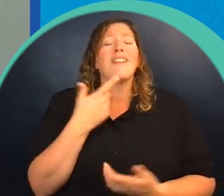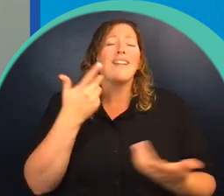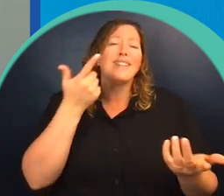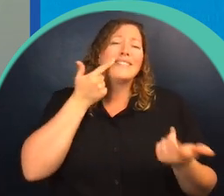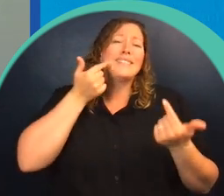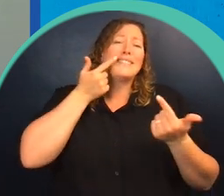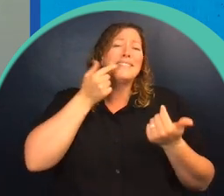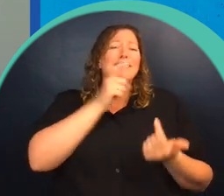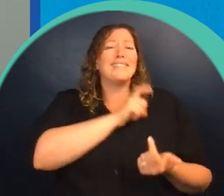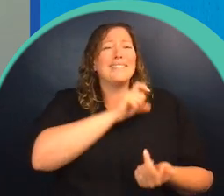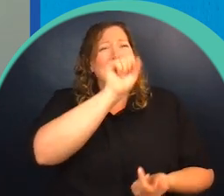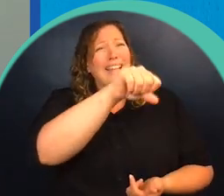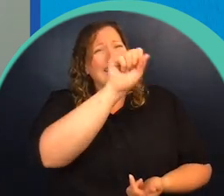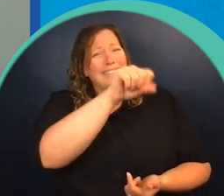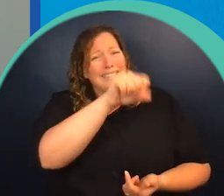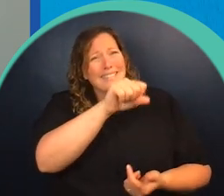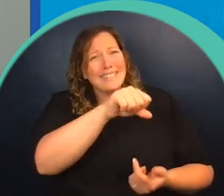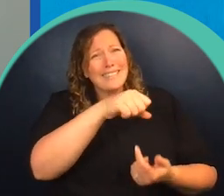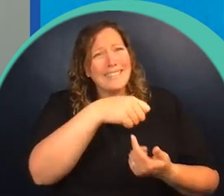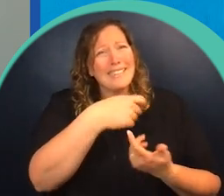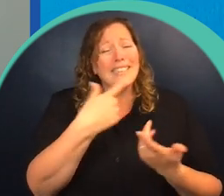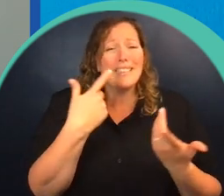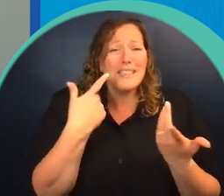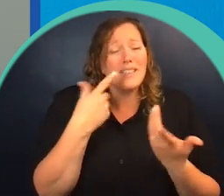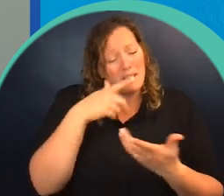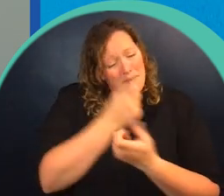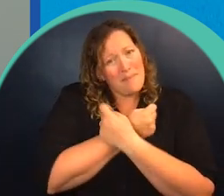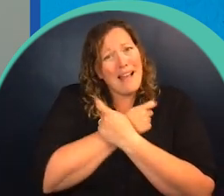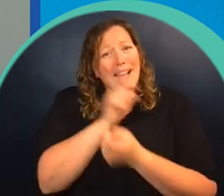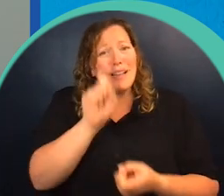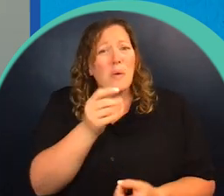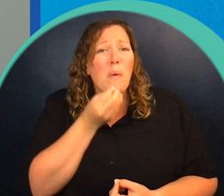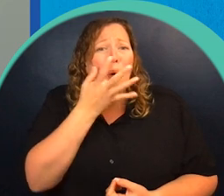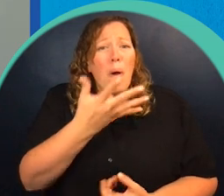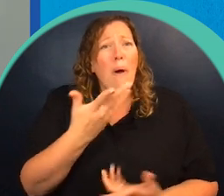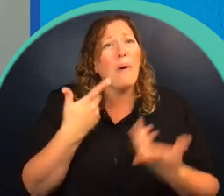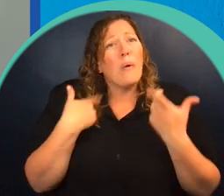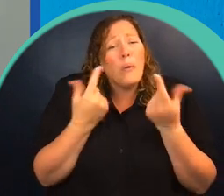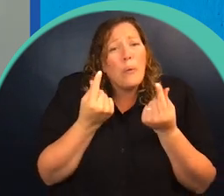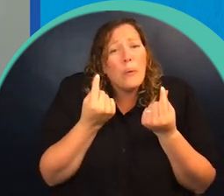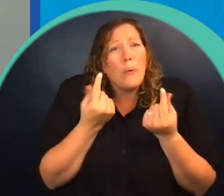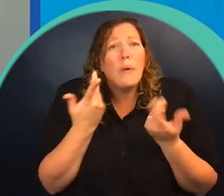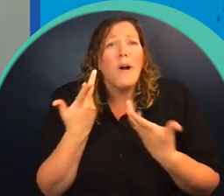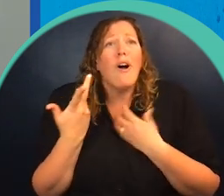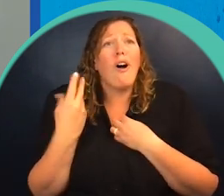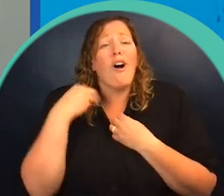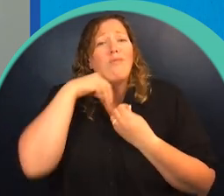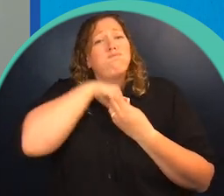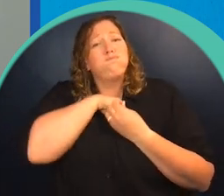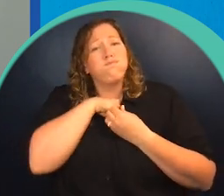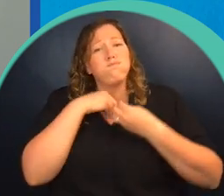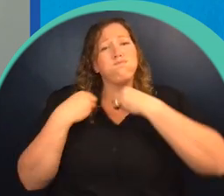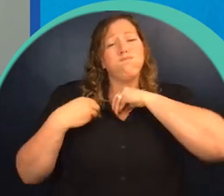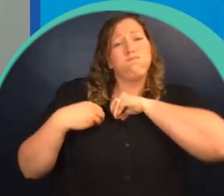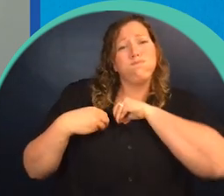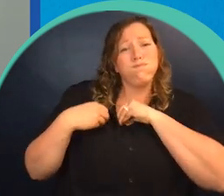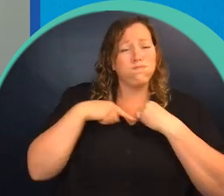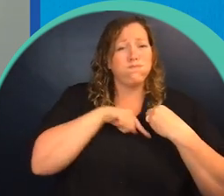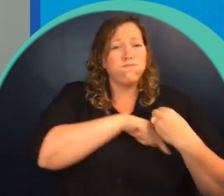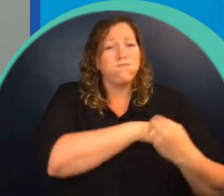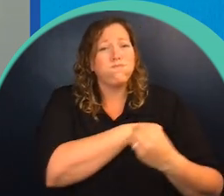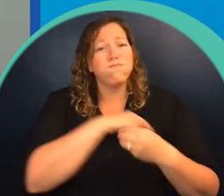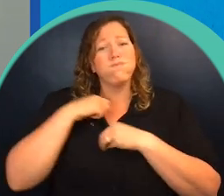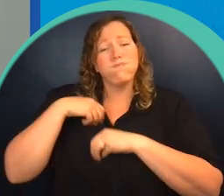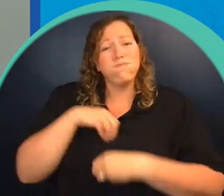around between my sweater and t-shirt. Of course, officer, I grinned. Like I was saying, we have to warm our bats